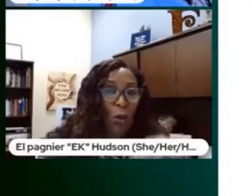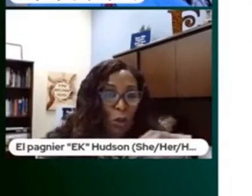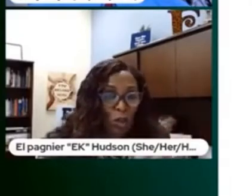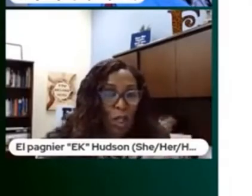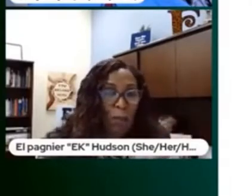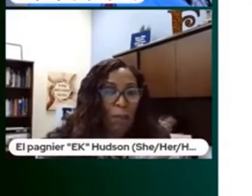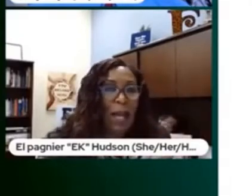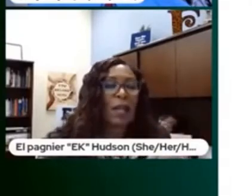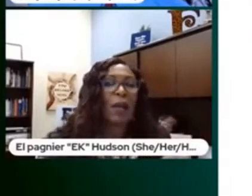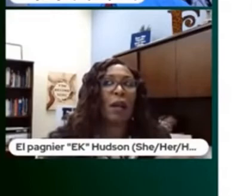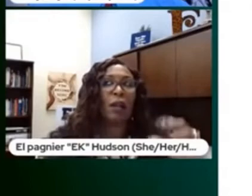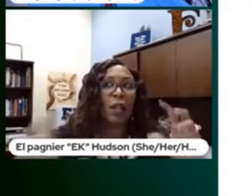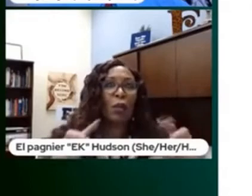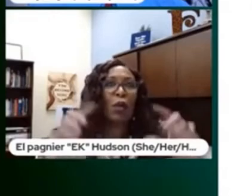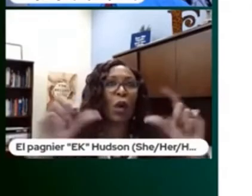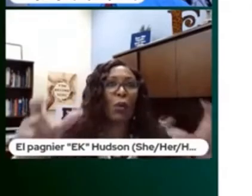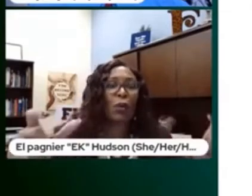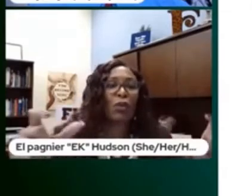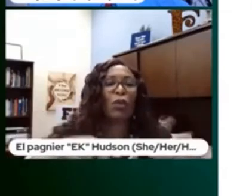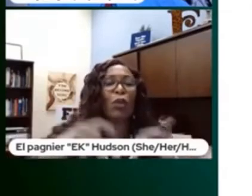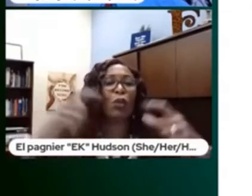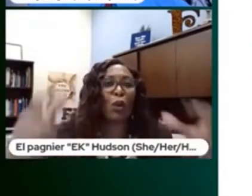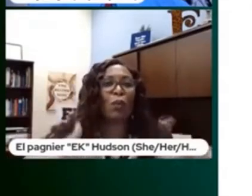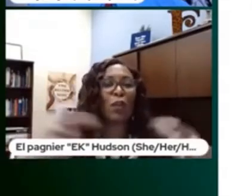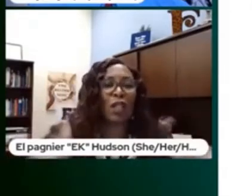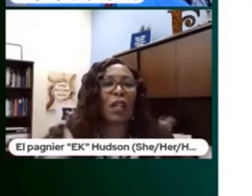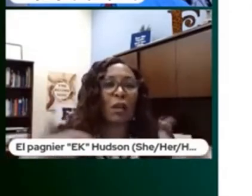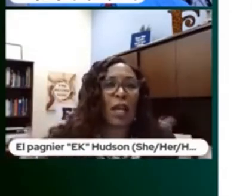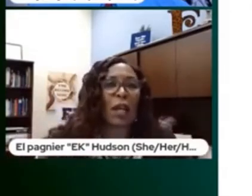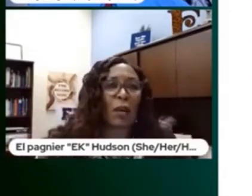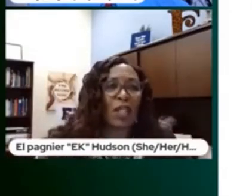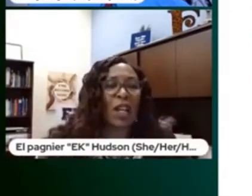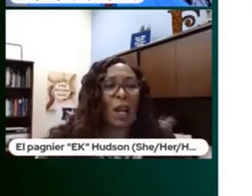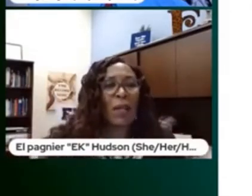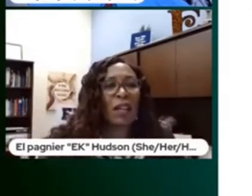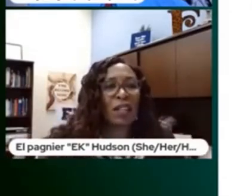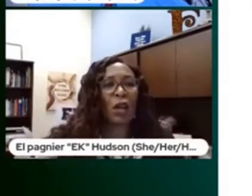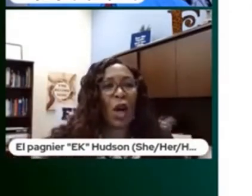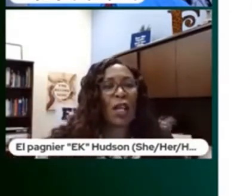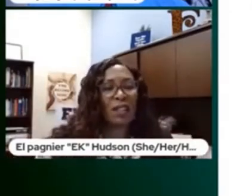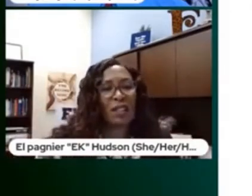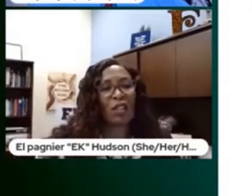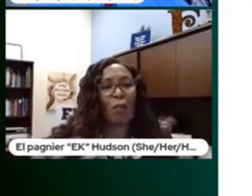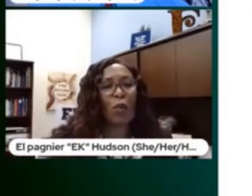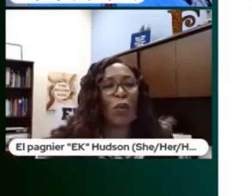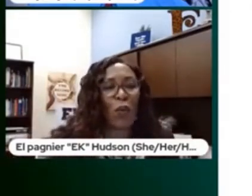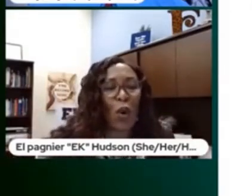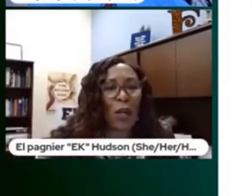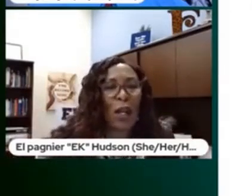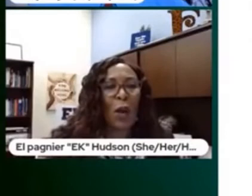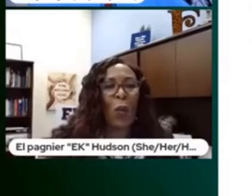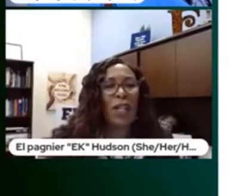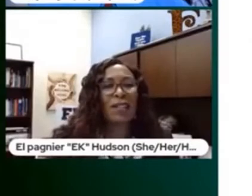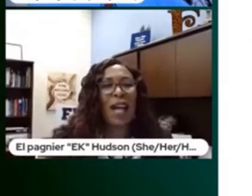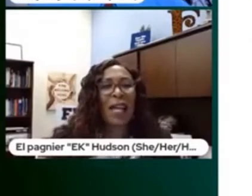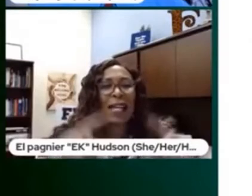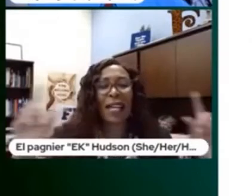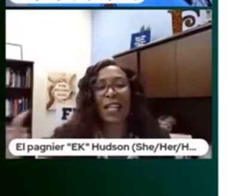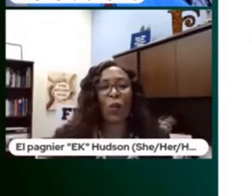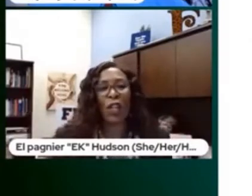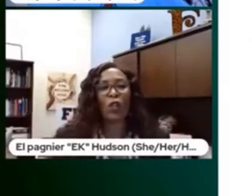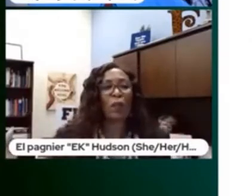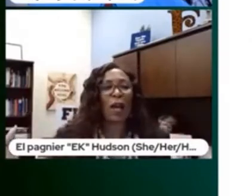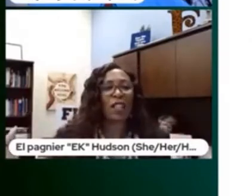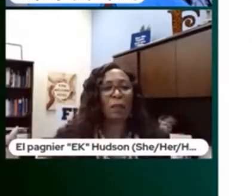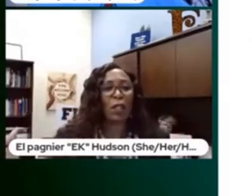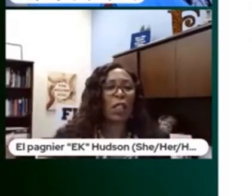you place ownership right literal owners to those particular areas because it causes it to move forward when it's not